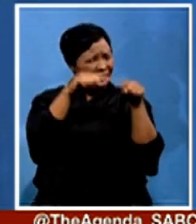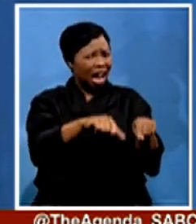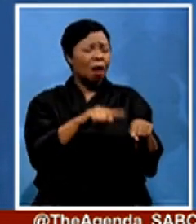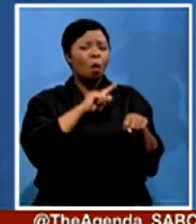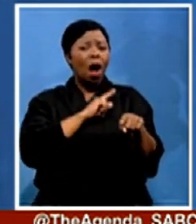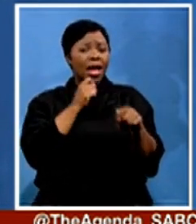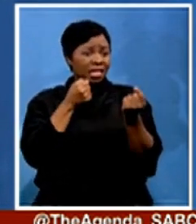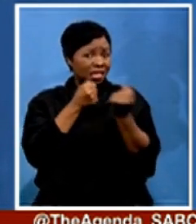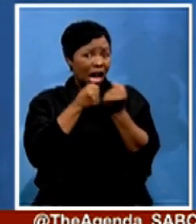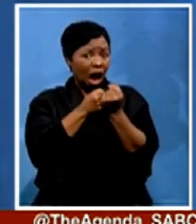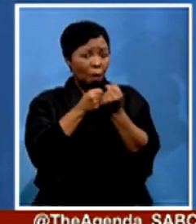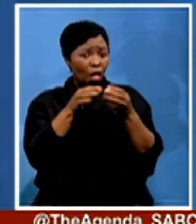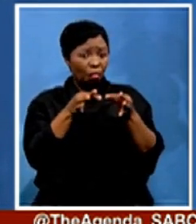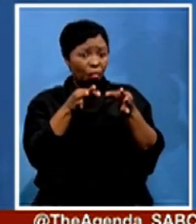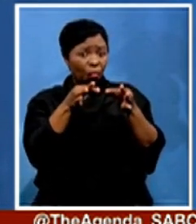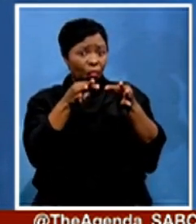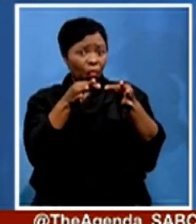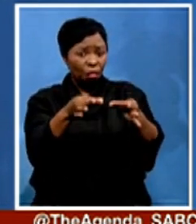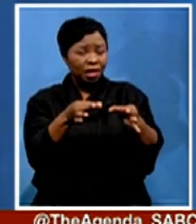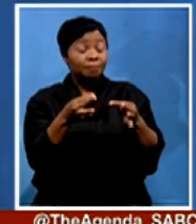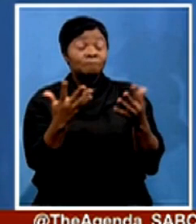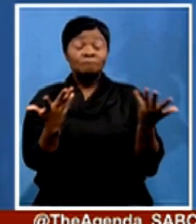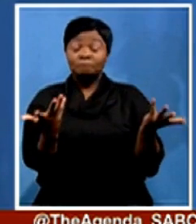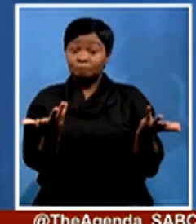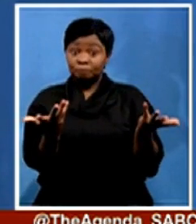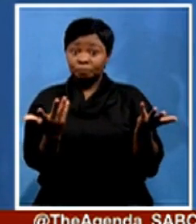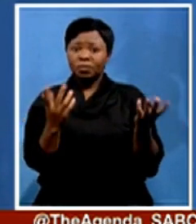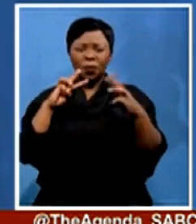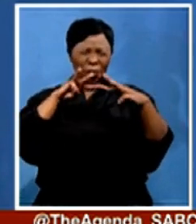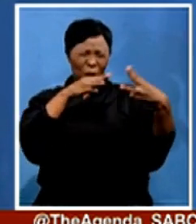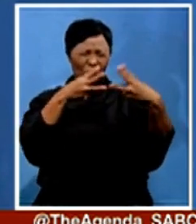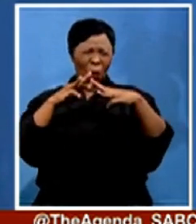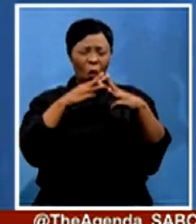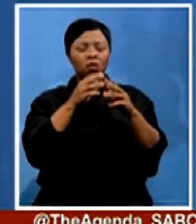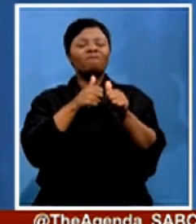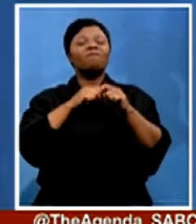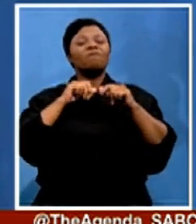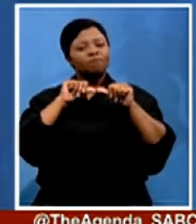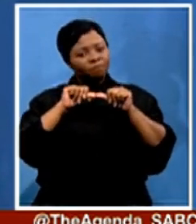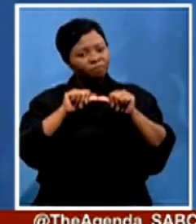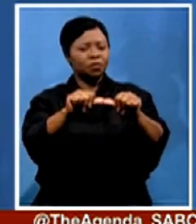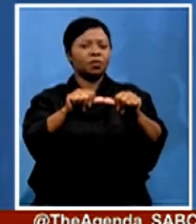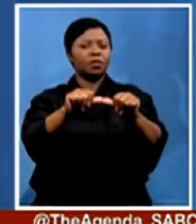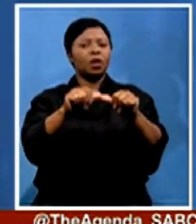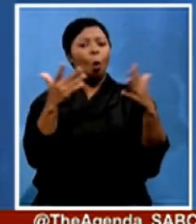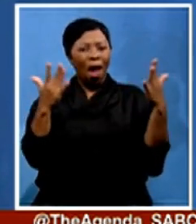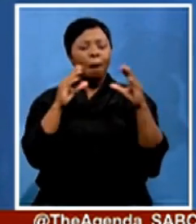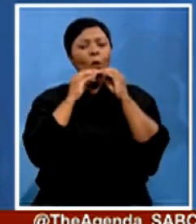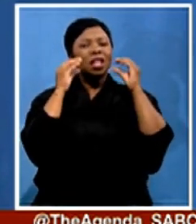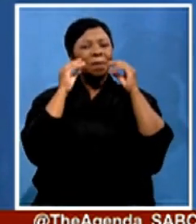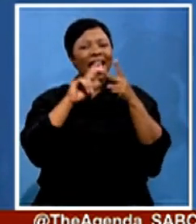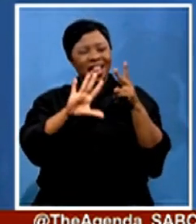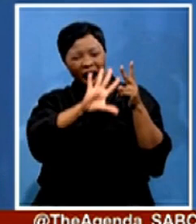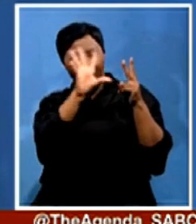we are allowing terrorism to take root in Mozambique and Africa at large. So it is critical that everyone,